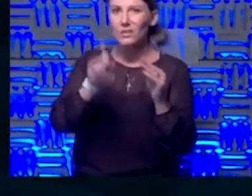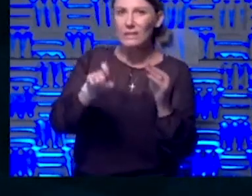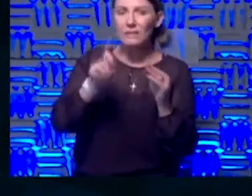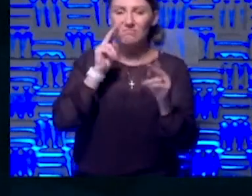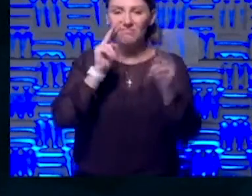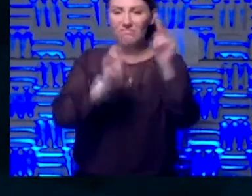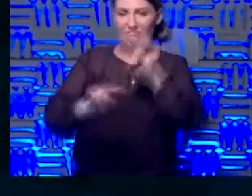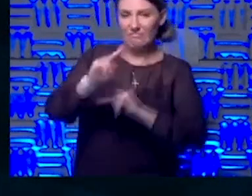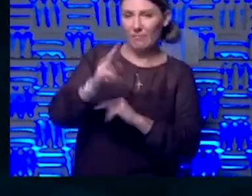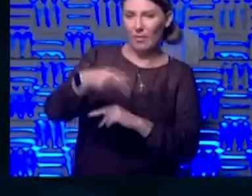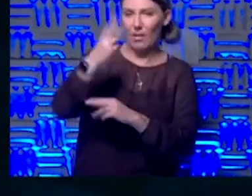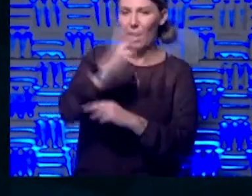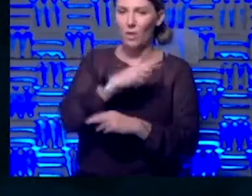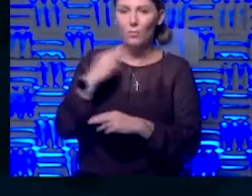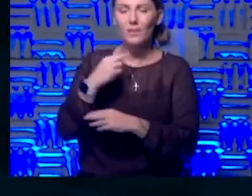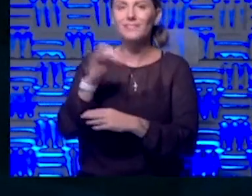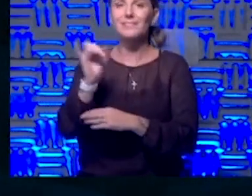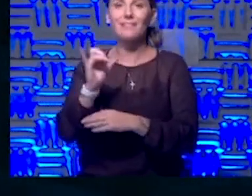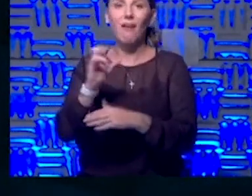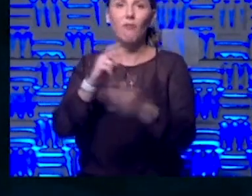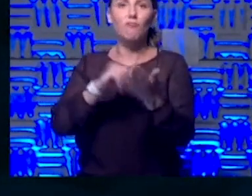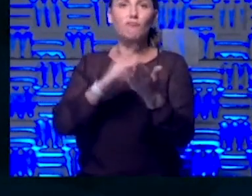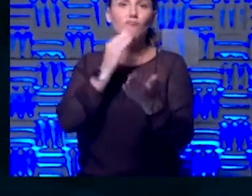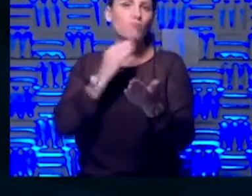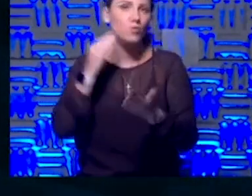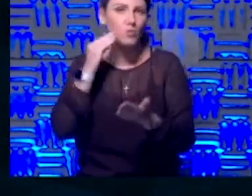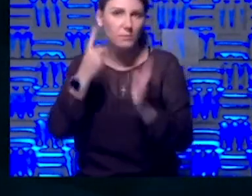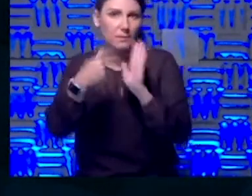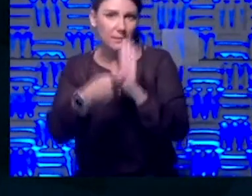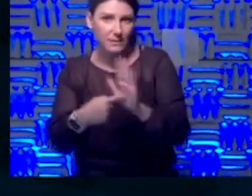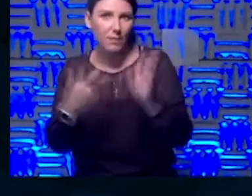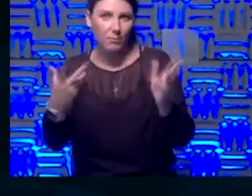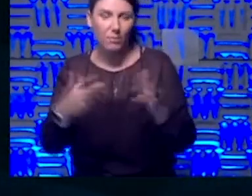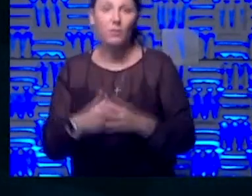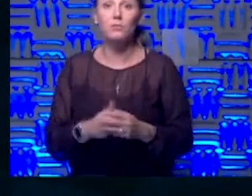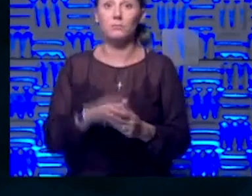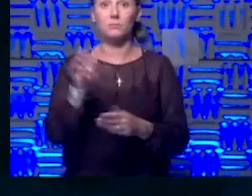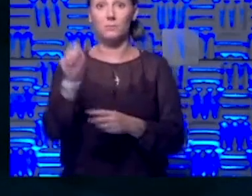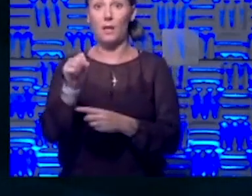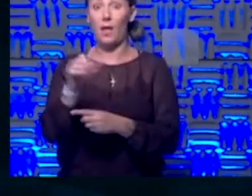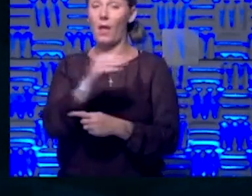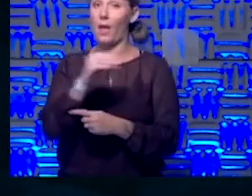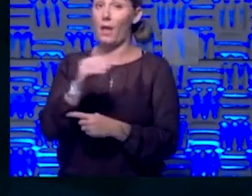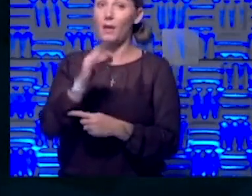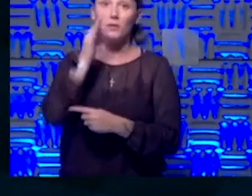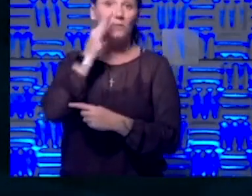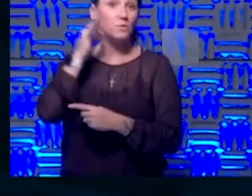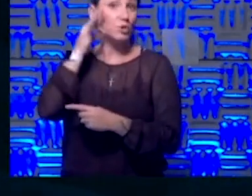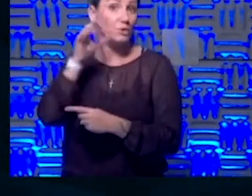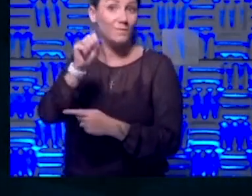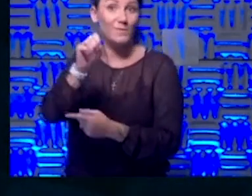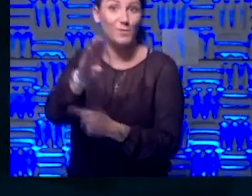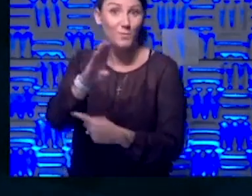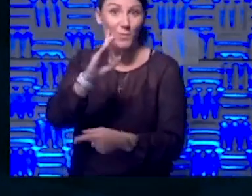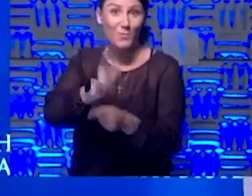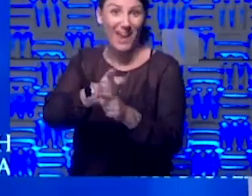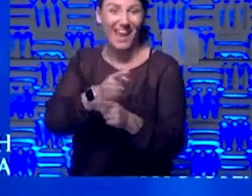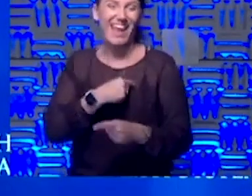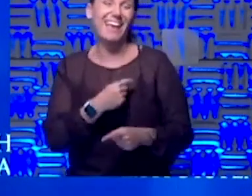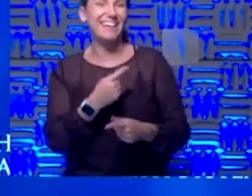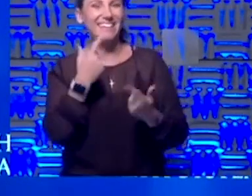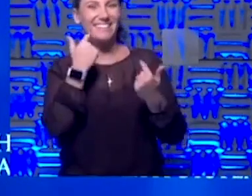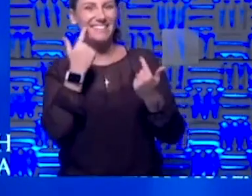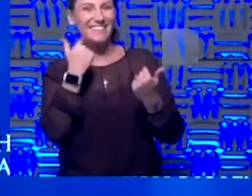populations like nursing homes as an example. Yeah, you bet. And chief super bowl, John, don't forget about that. Yeah. one.